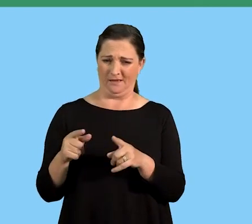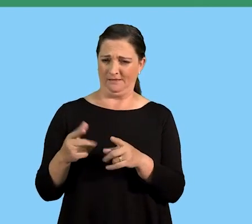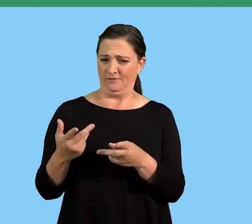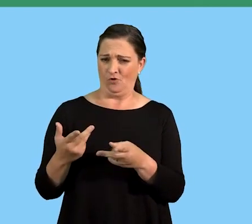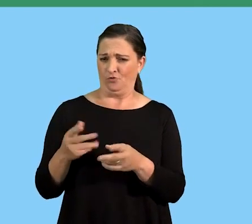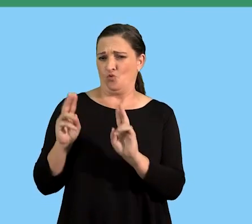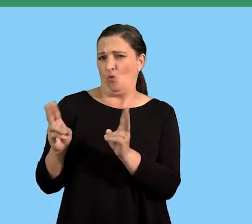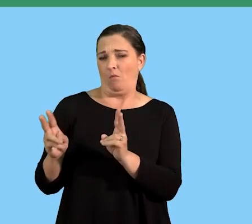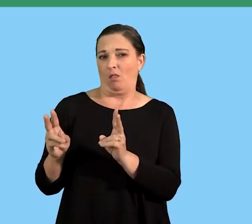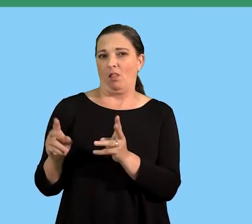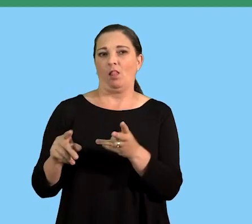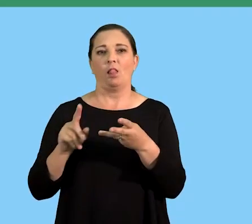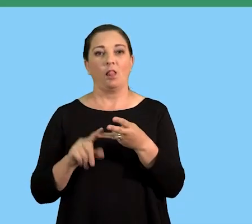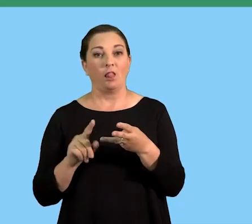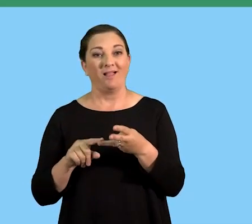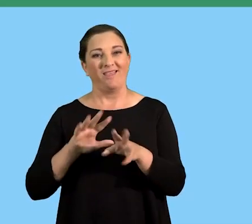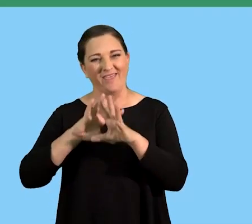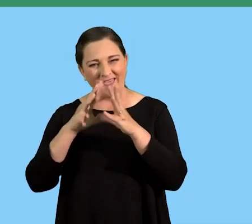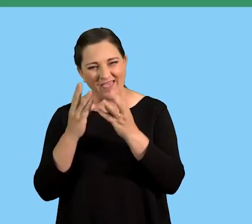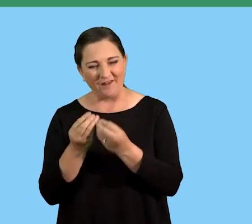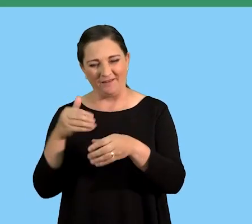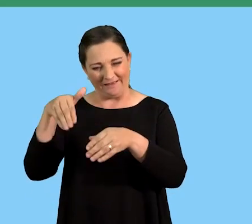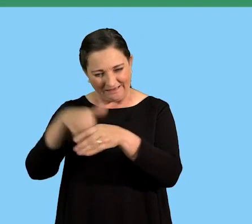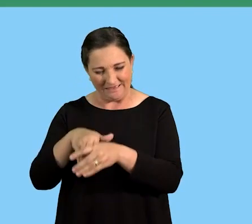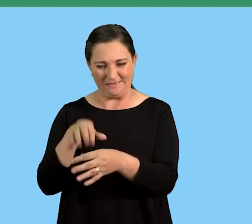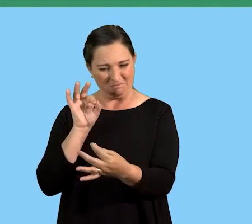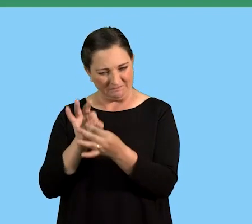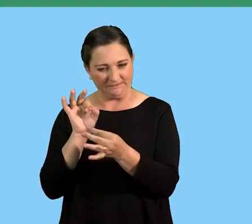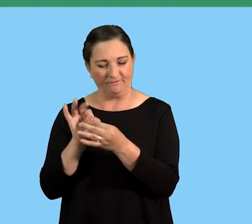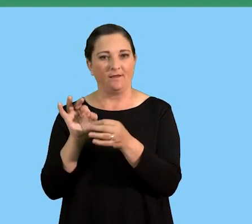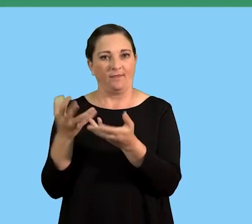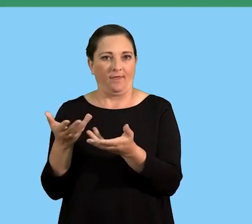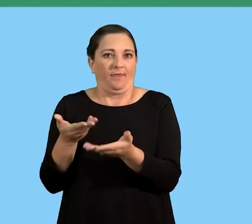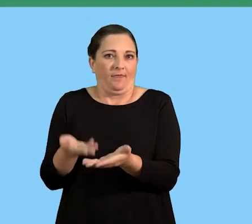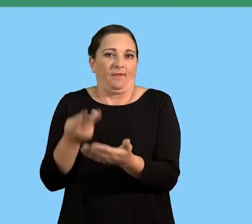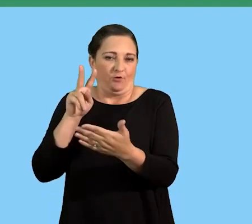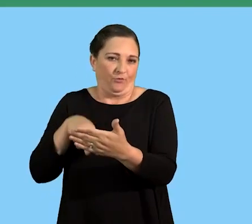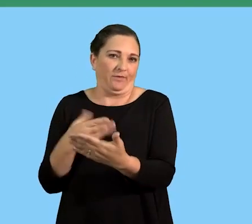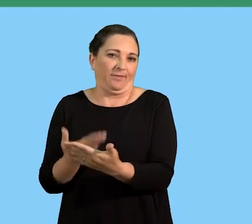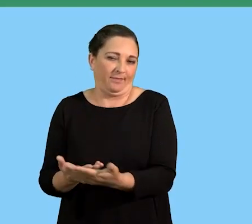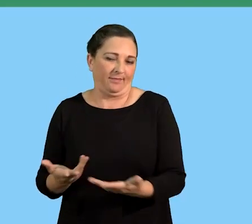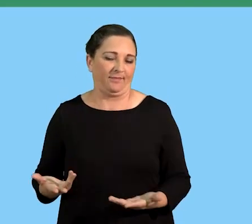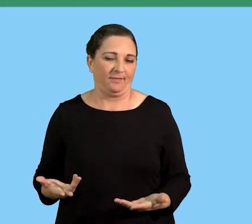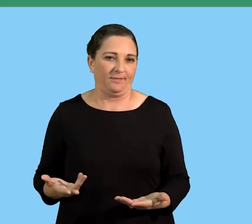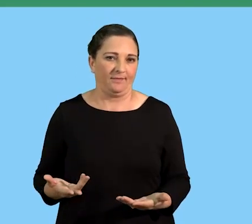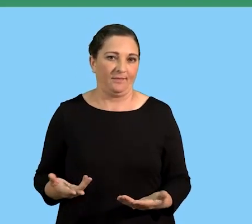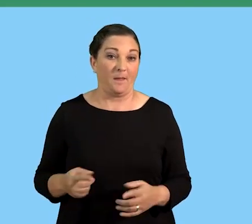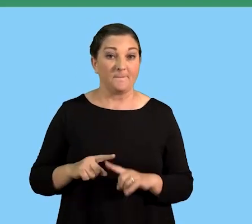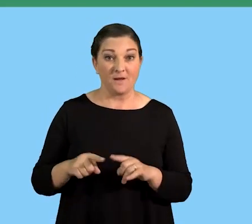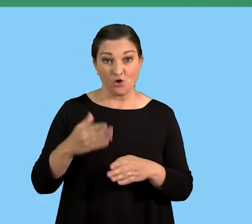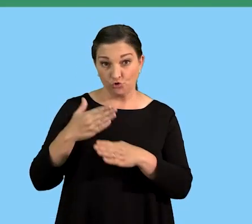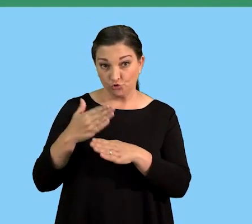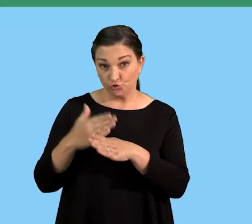requests and willingness to travel, which will be then specified in the job specification. So like I